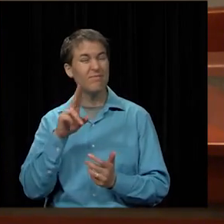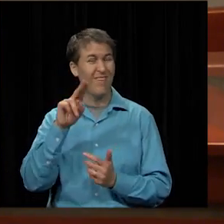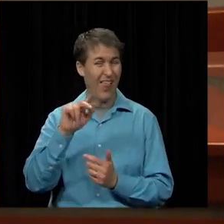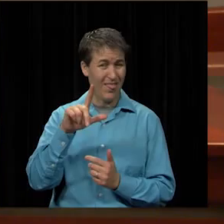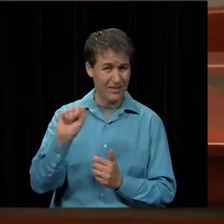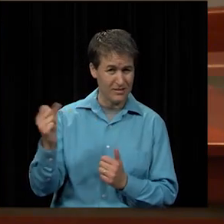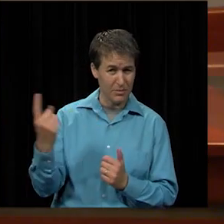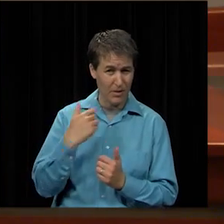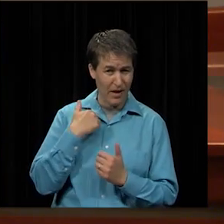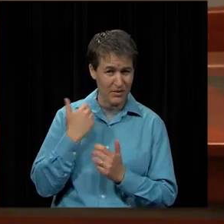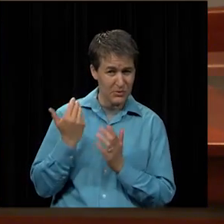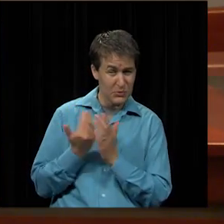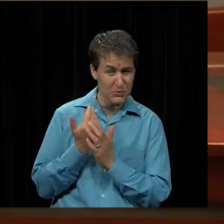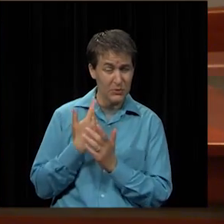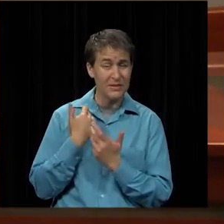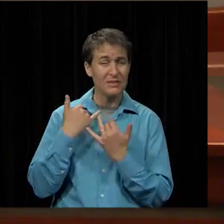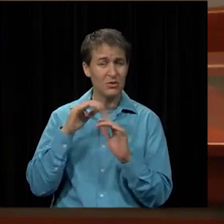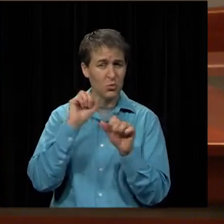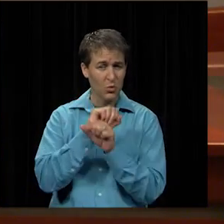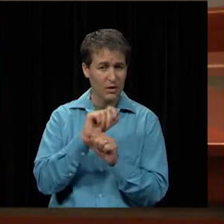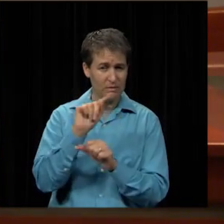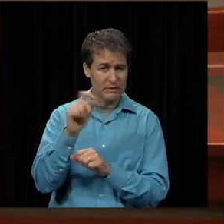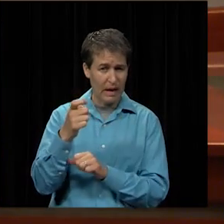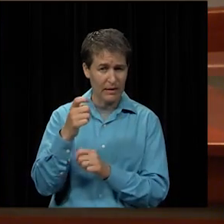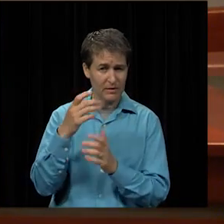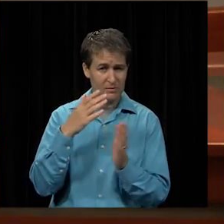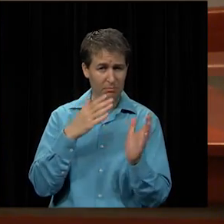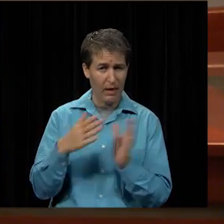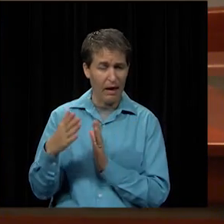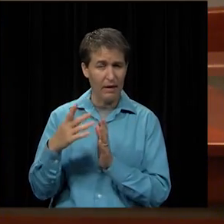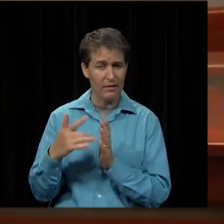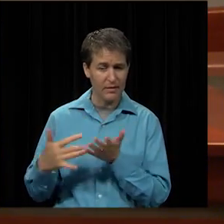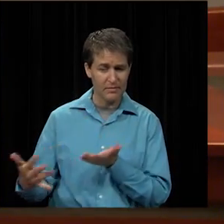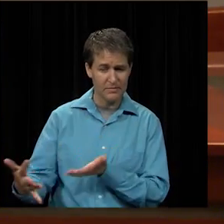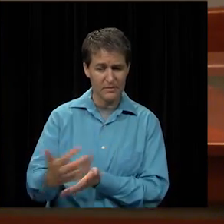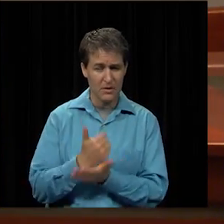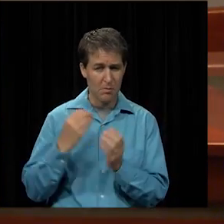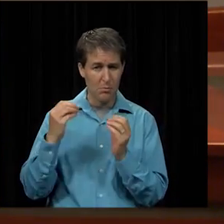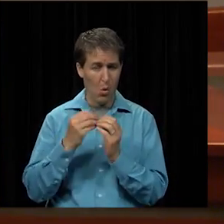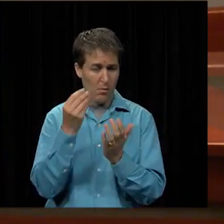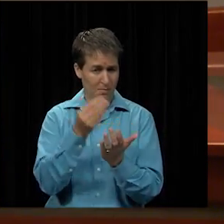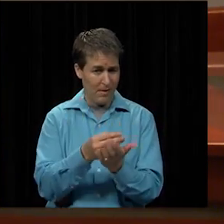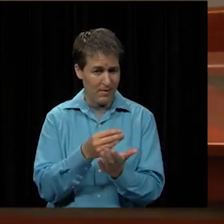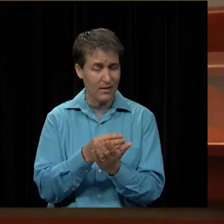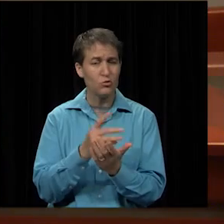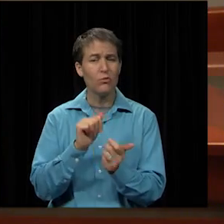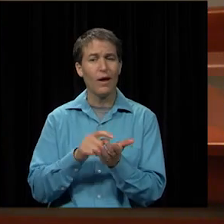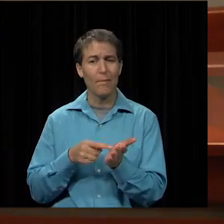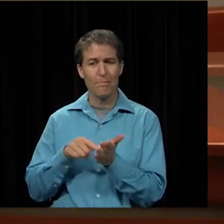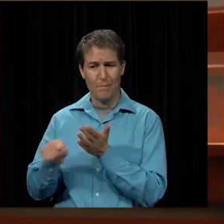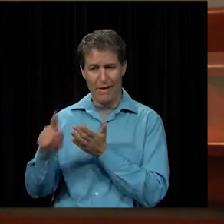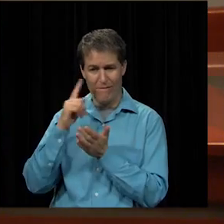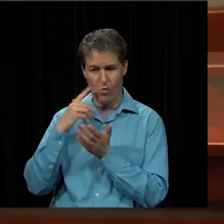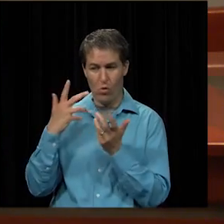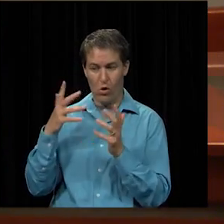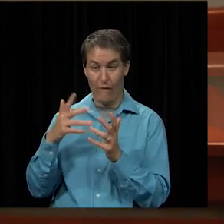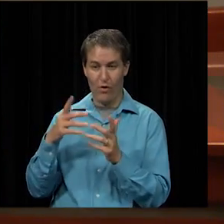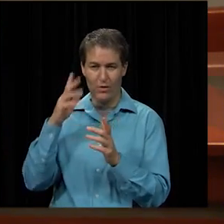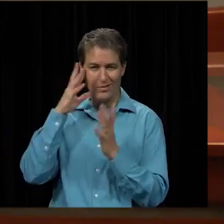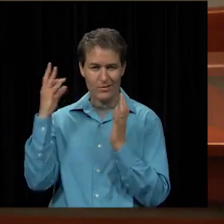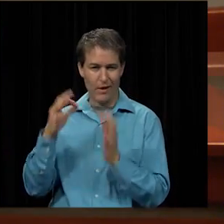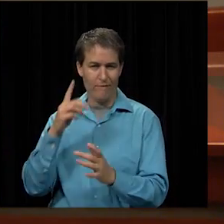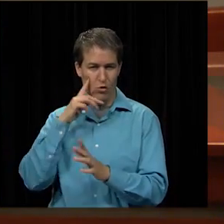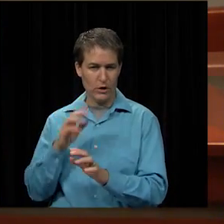they are still working on the tax plan to bring the revenue into play so that they can fund what they've already done in terms of